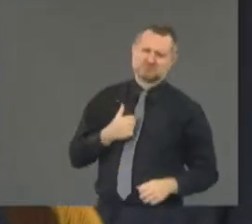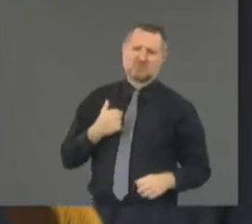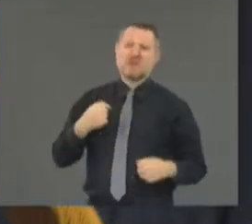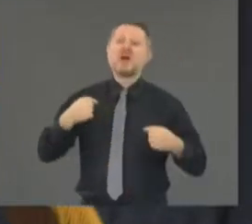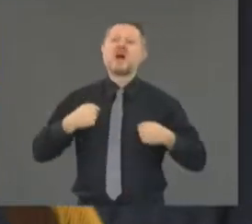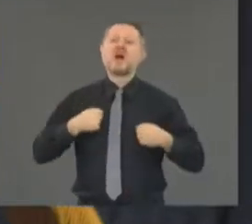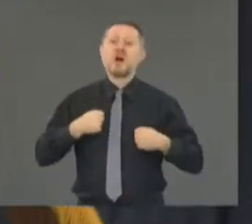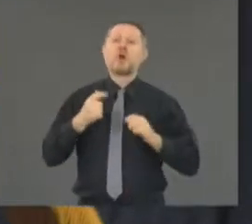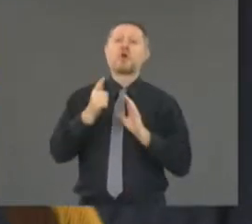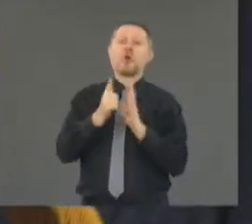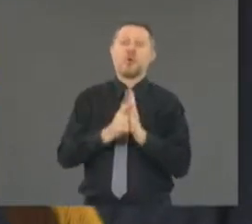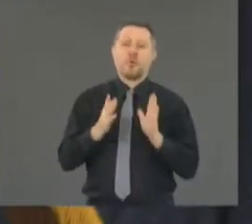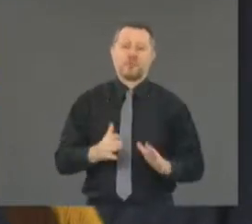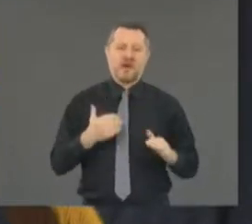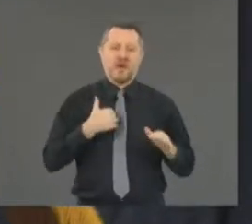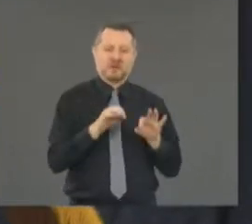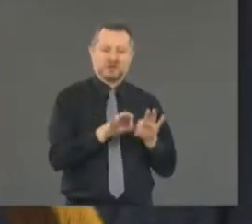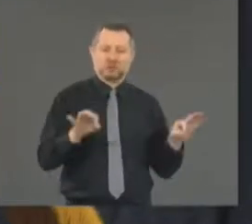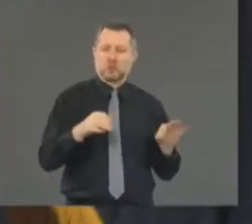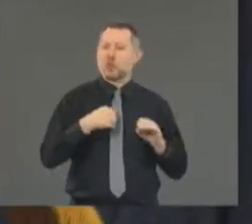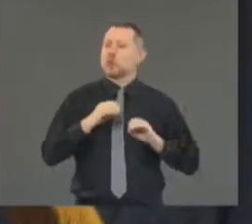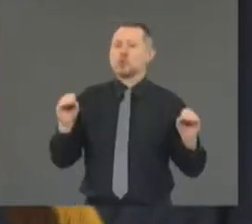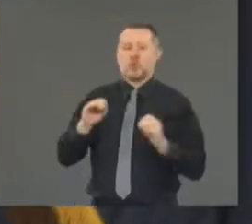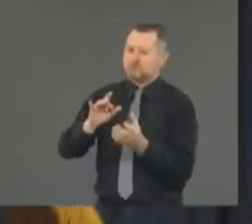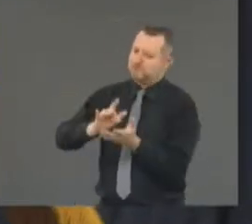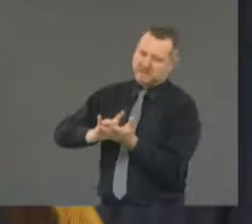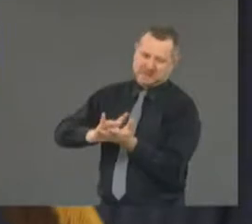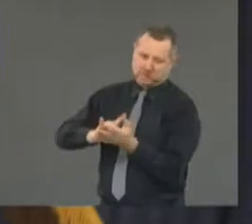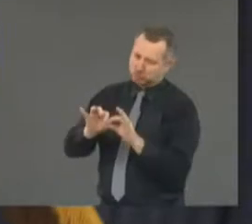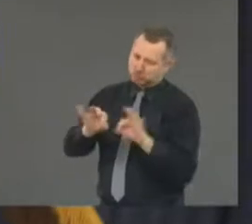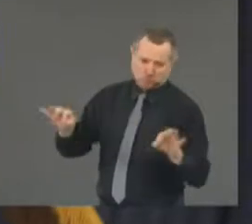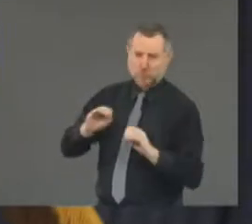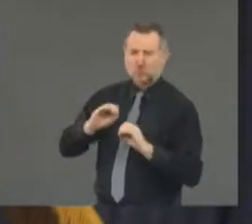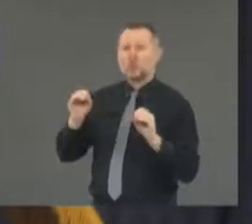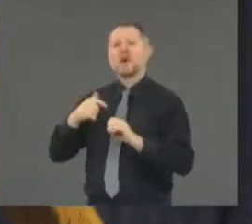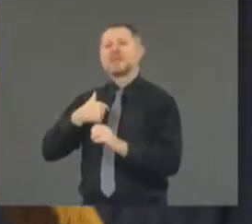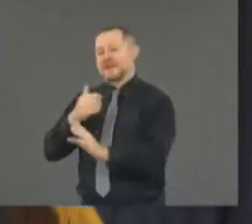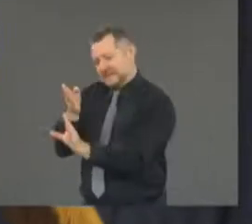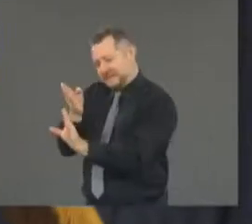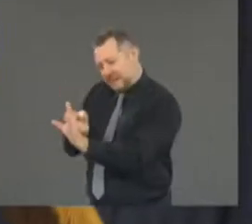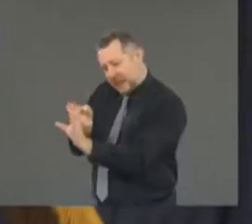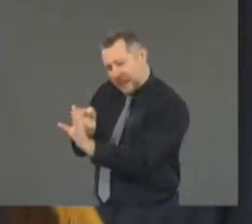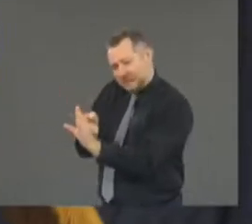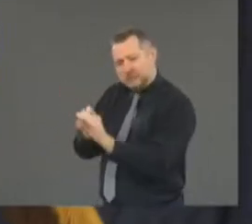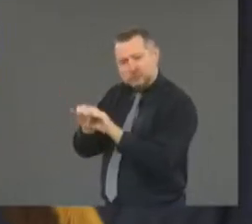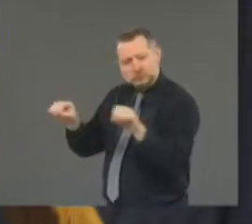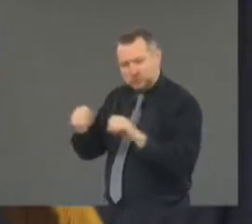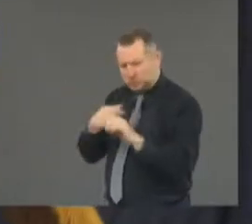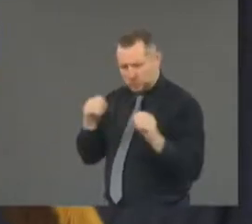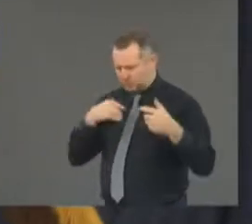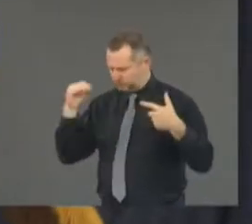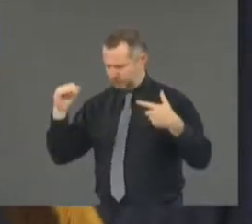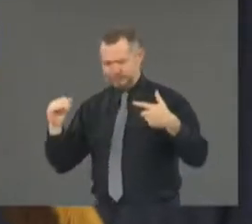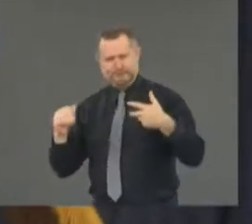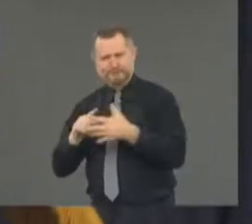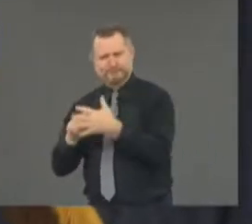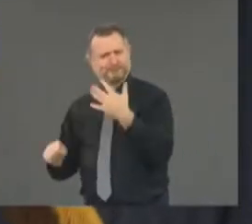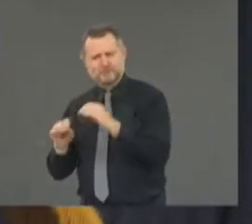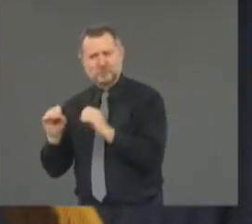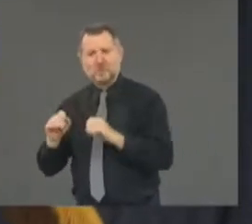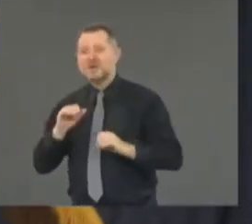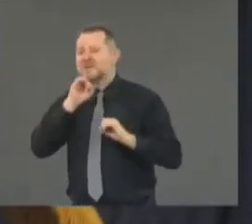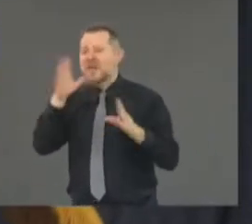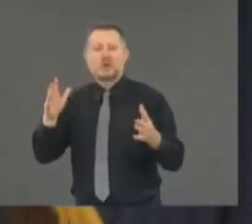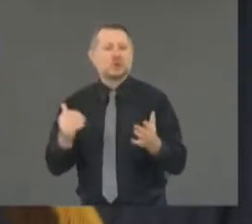have no degree in psychoanalysis. It's nothing new for the president. He's not just attacked New York in tweets.